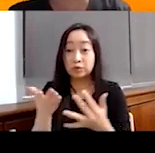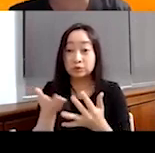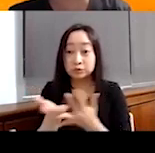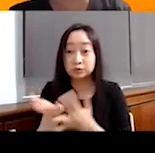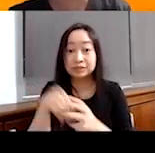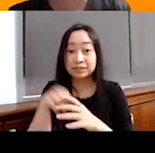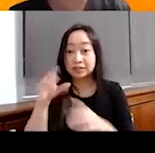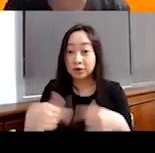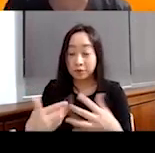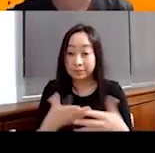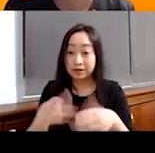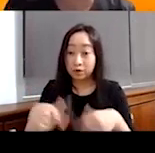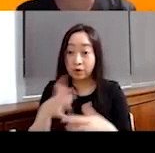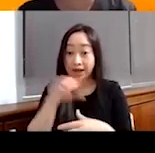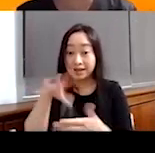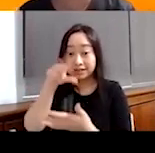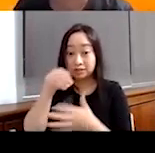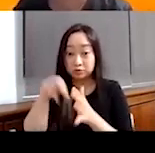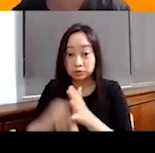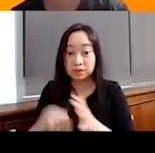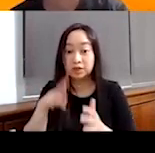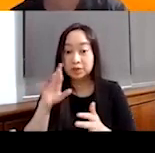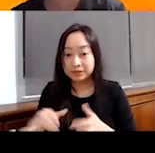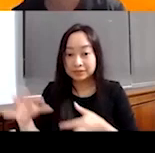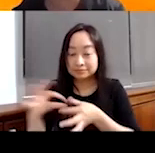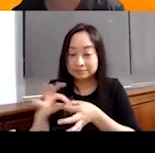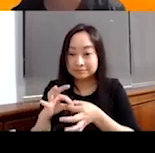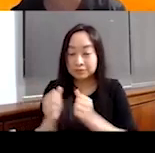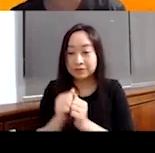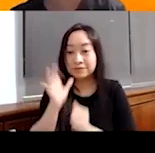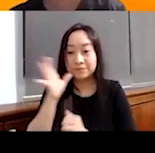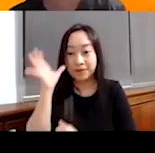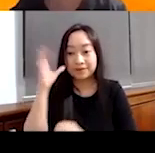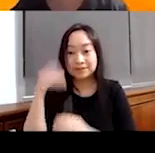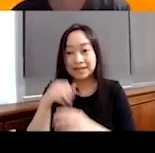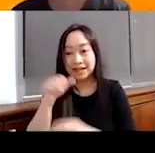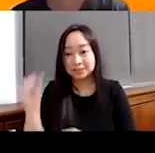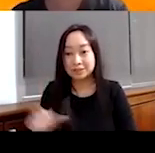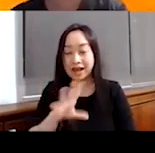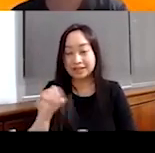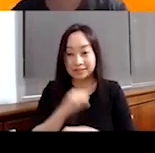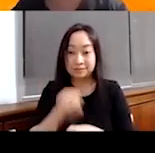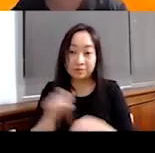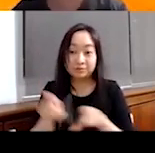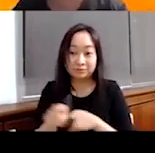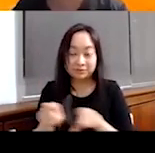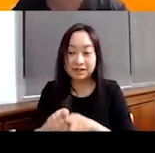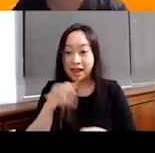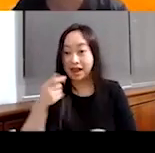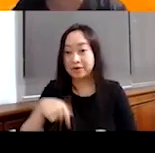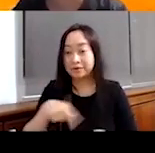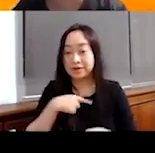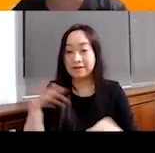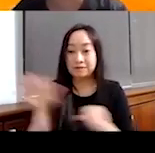and Learning Roots, it really resonates with, parents in Asia and Singapore, especially. And we are